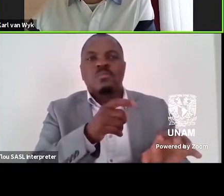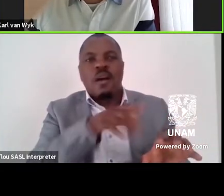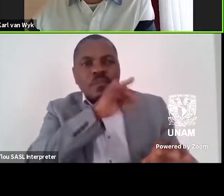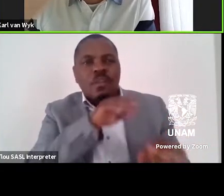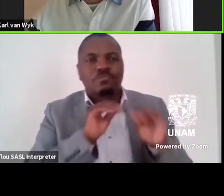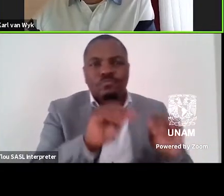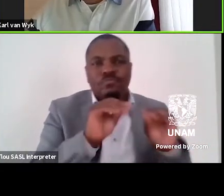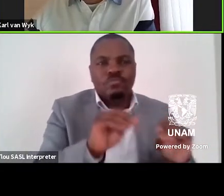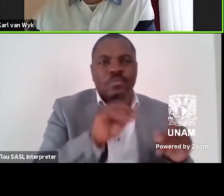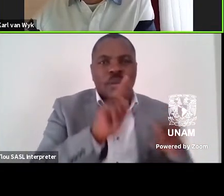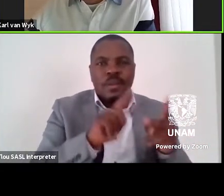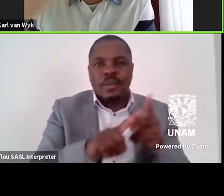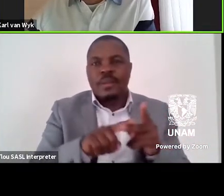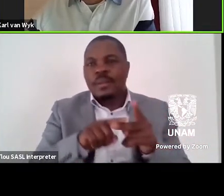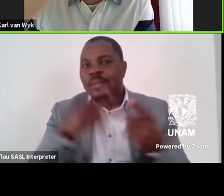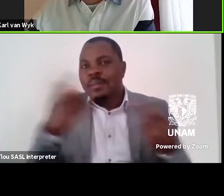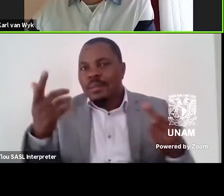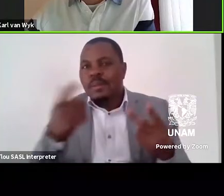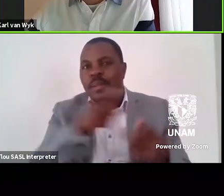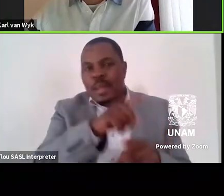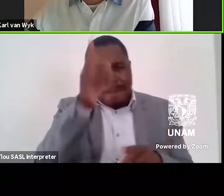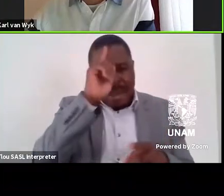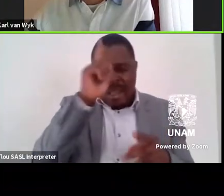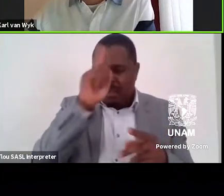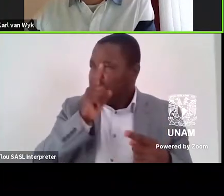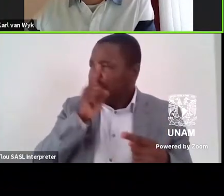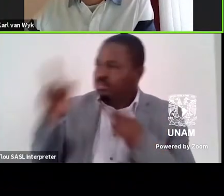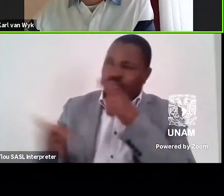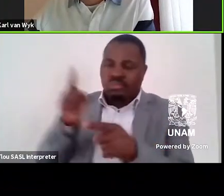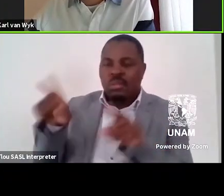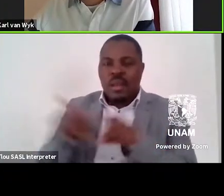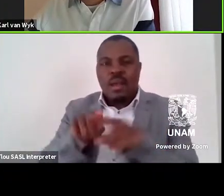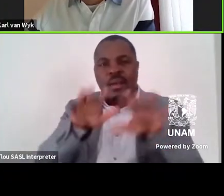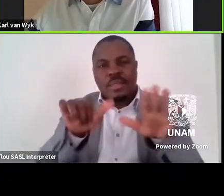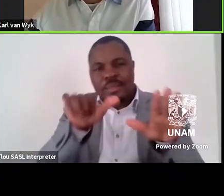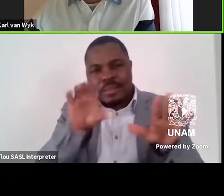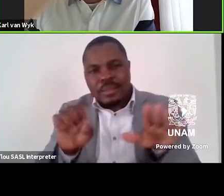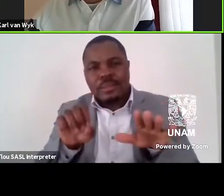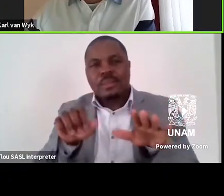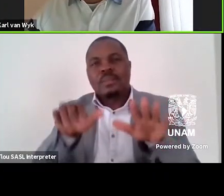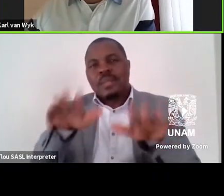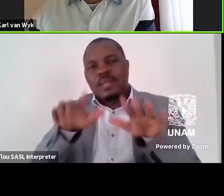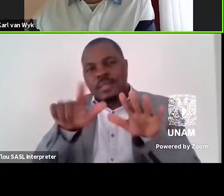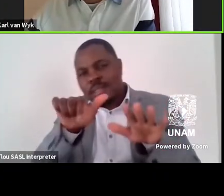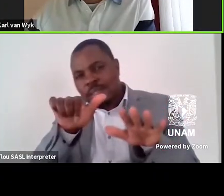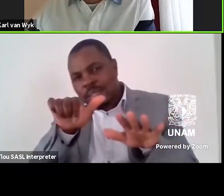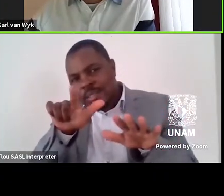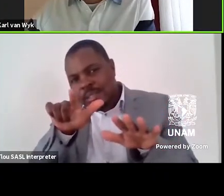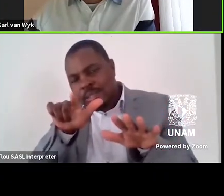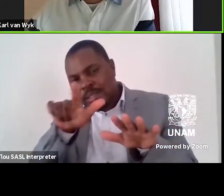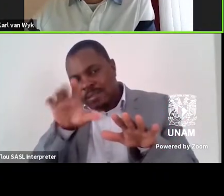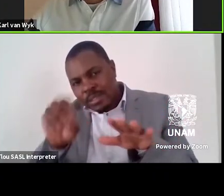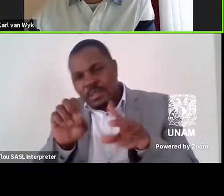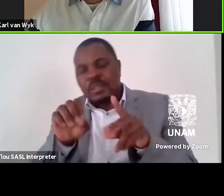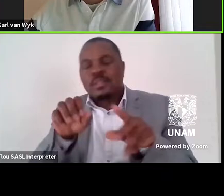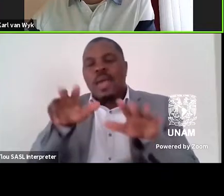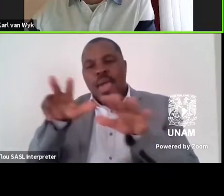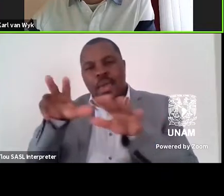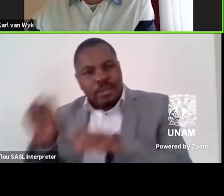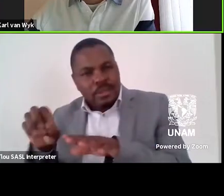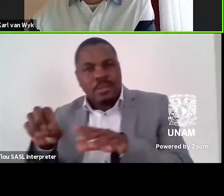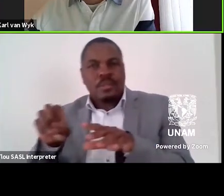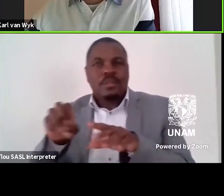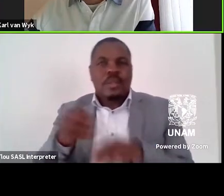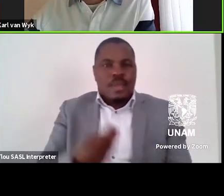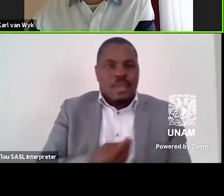ruling party was met with black militant force around the 1960s and 1970s. In the 1980s, a messianic black